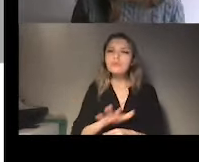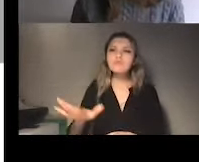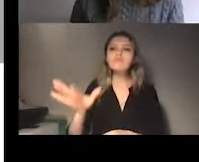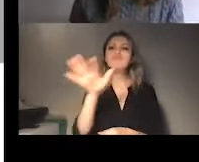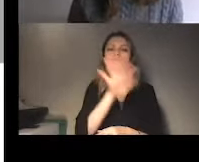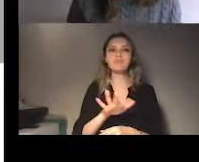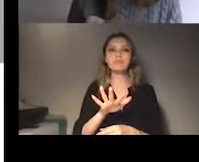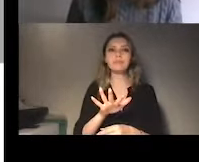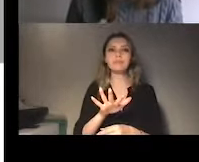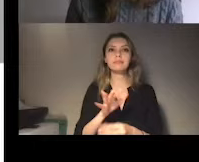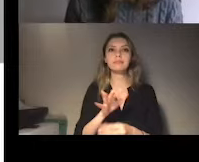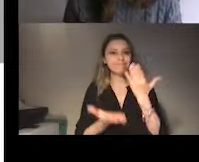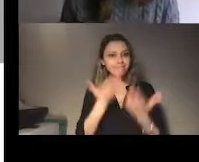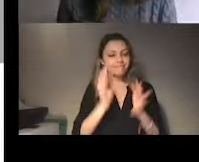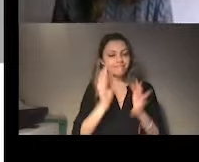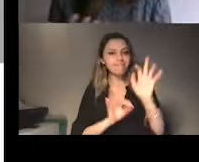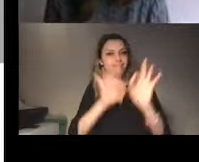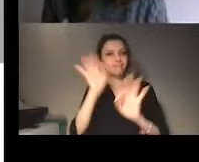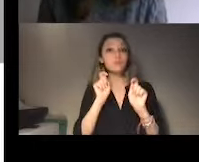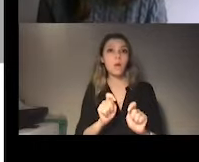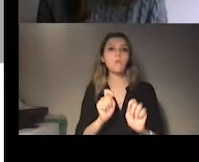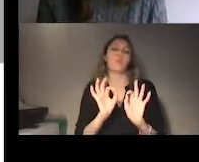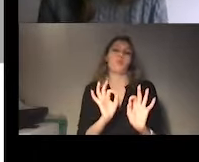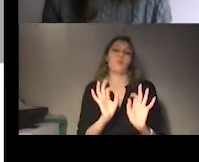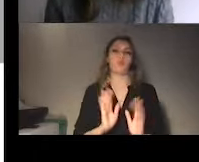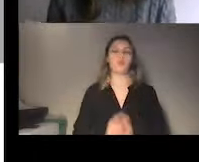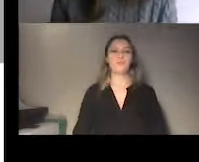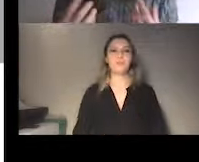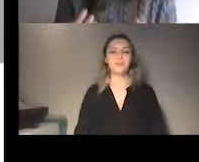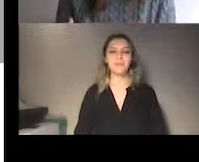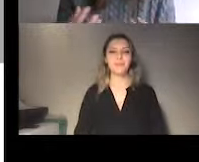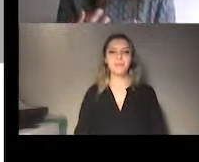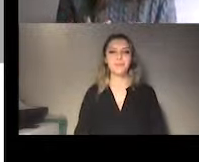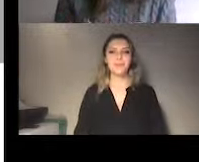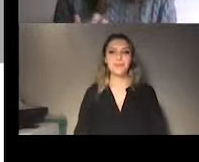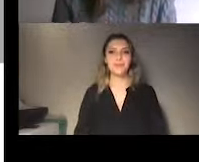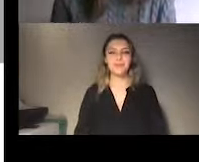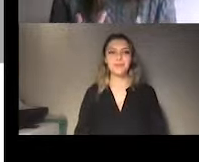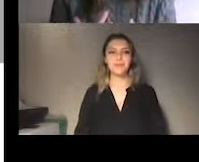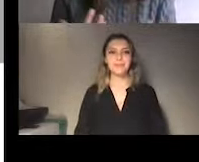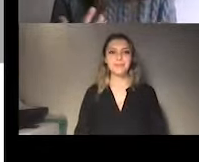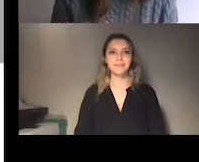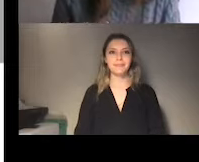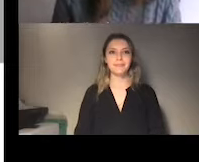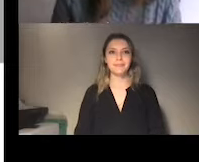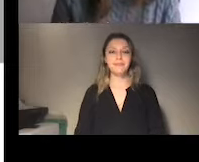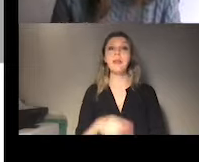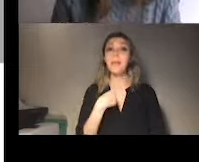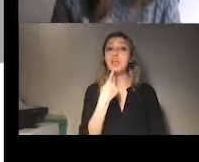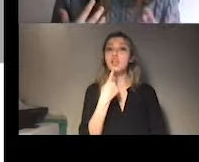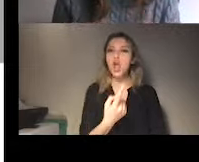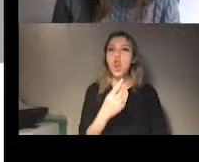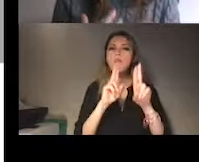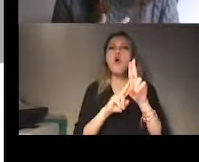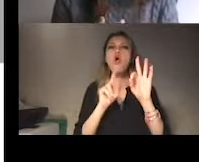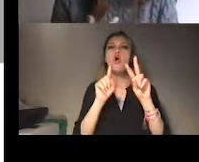So we like these consultations to collect the data and see whether the